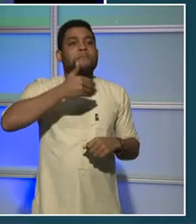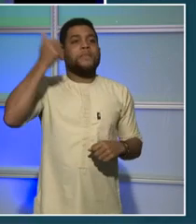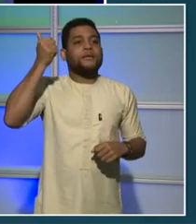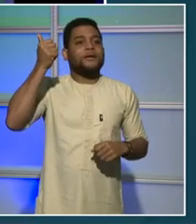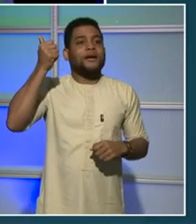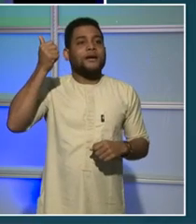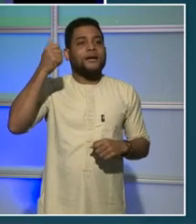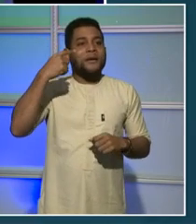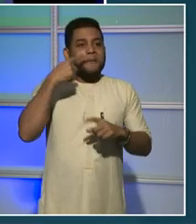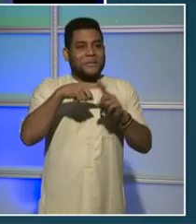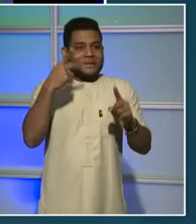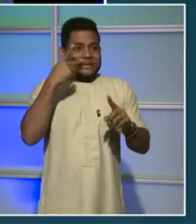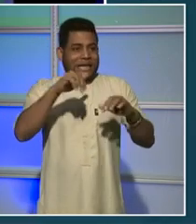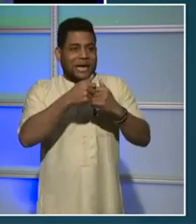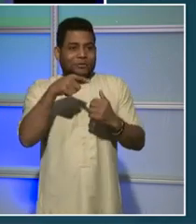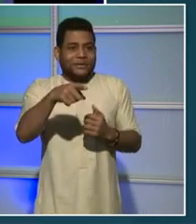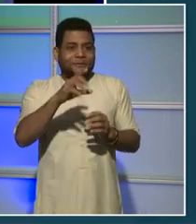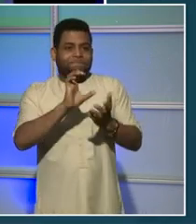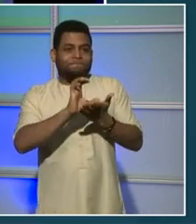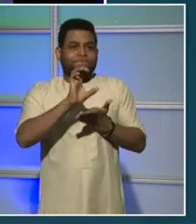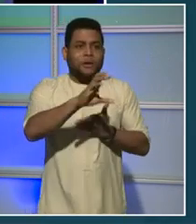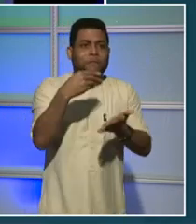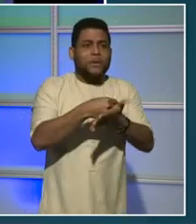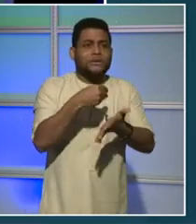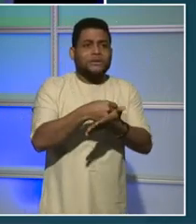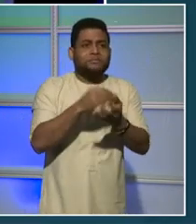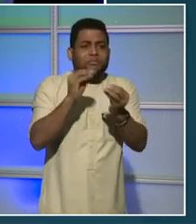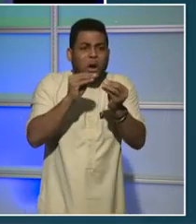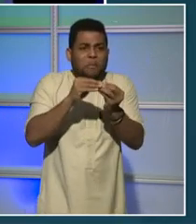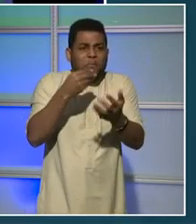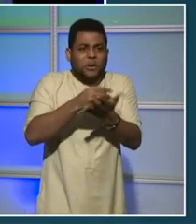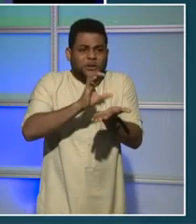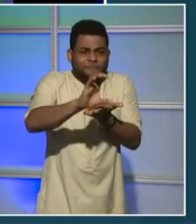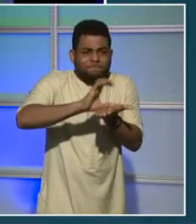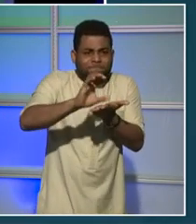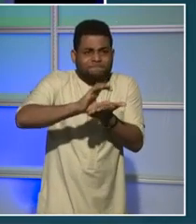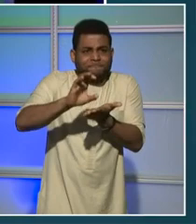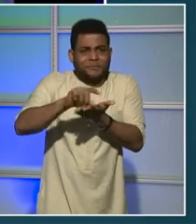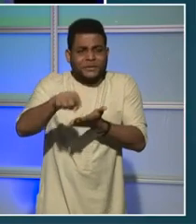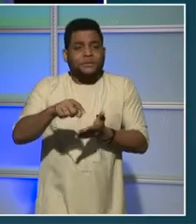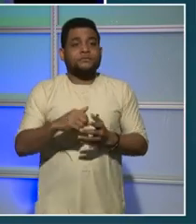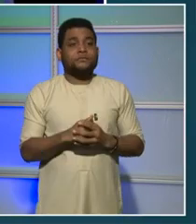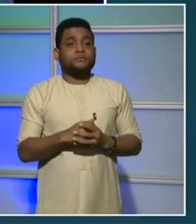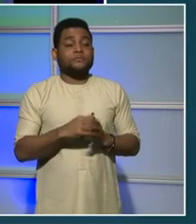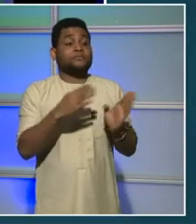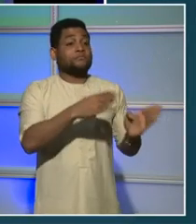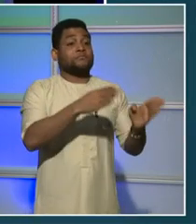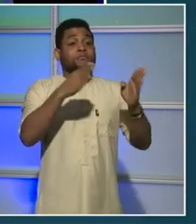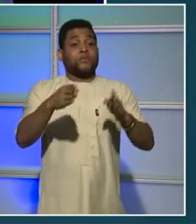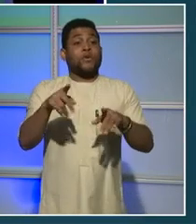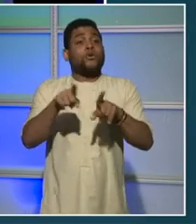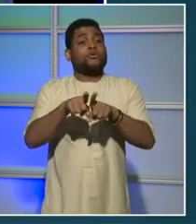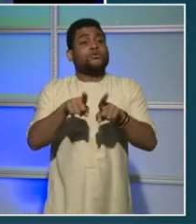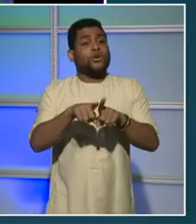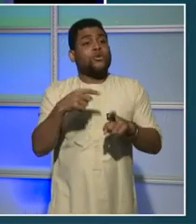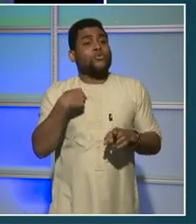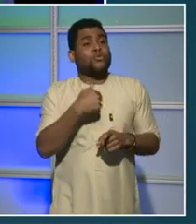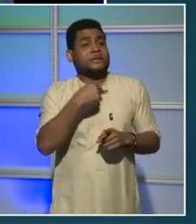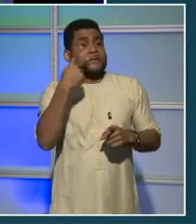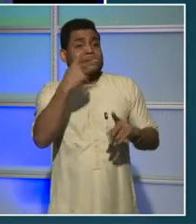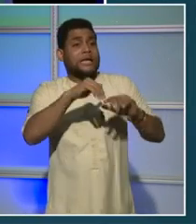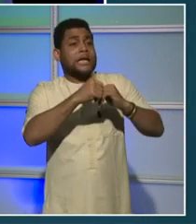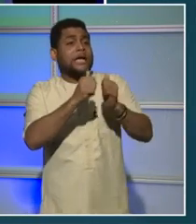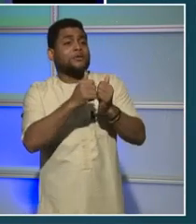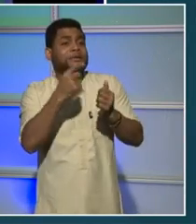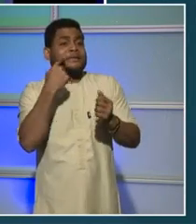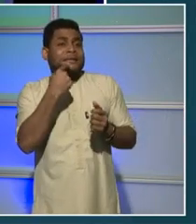invest in those things, but it has also made our system. We had to de-densify some of our